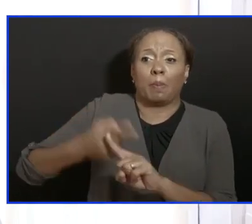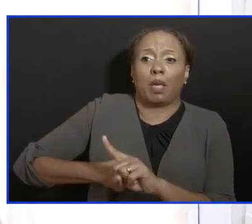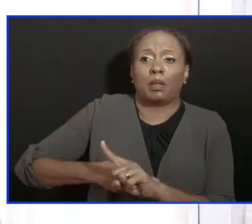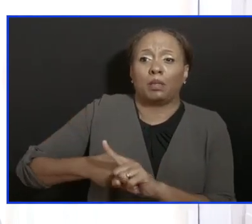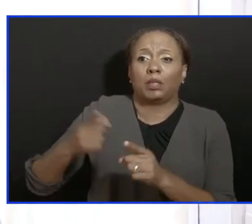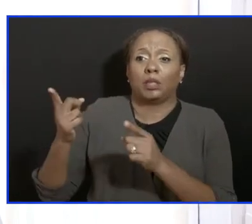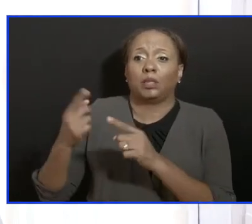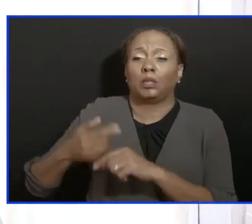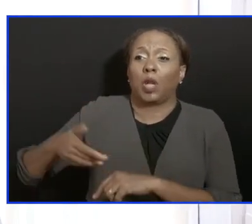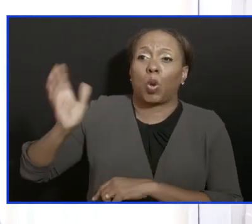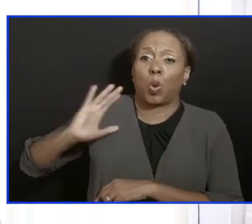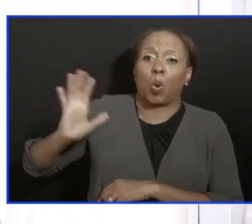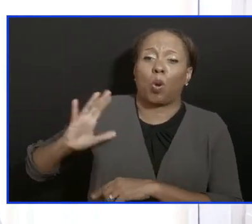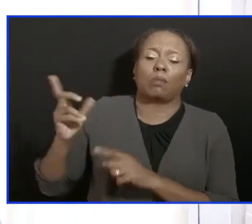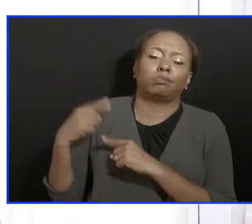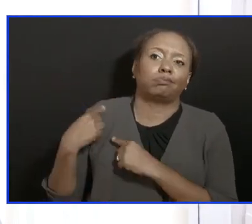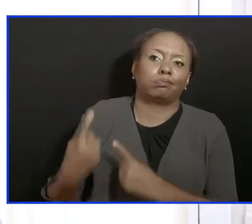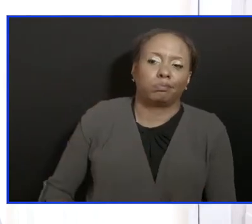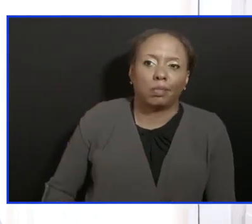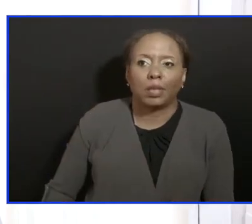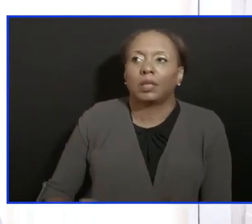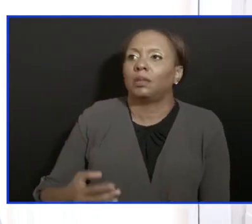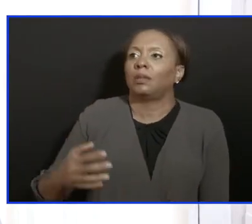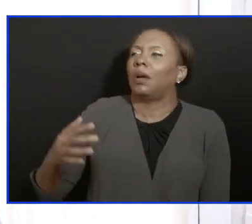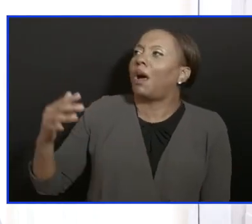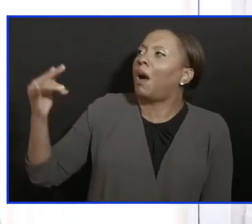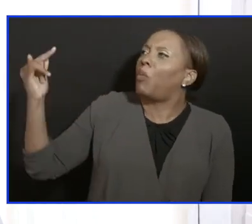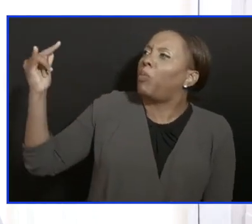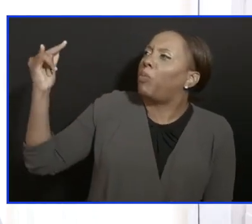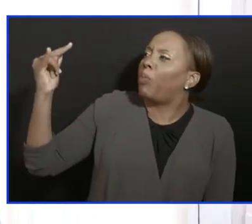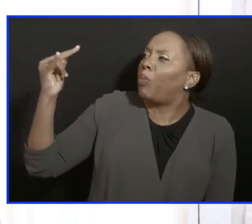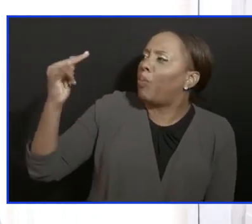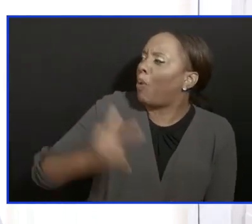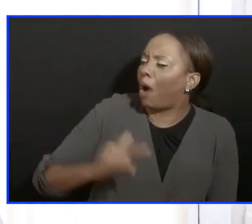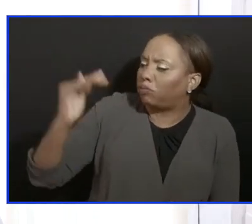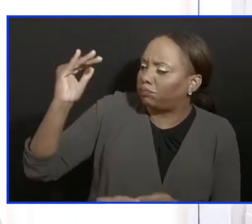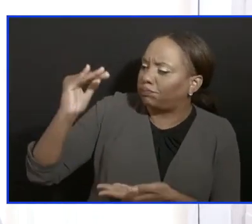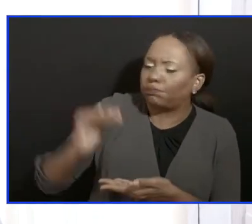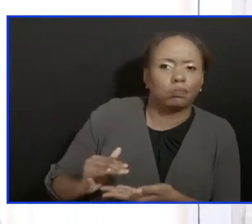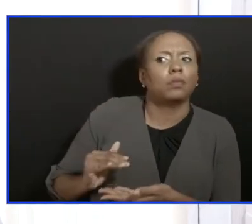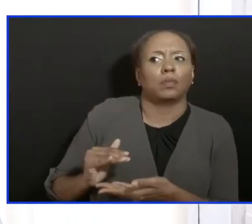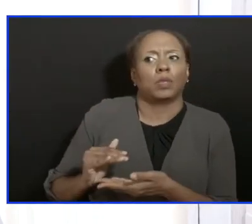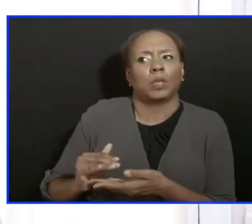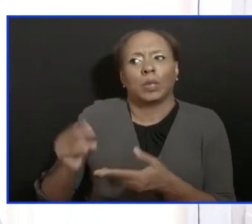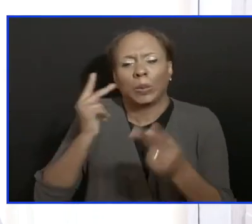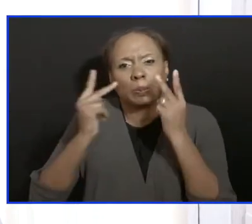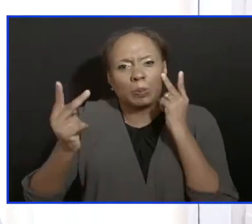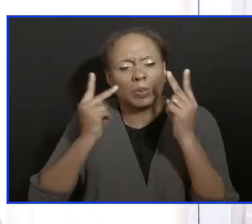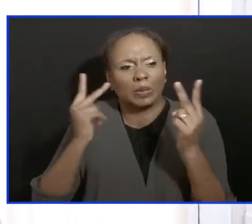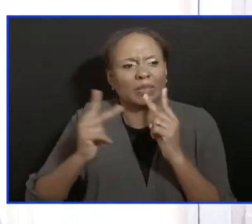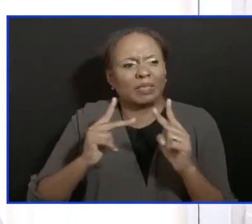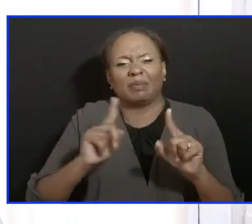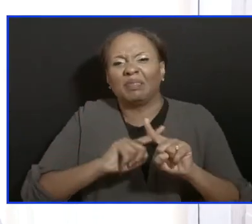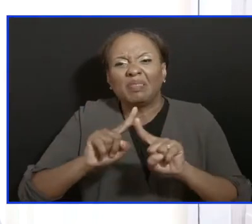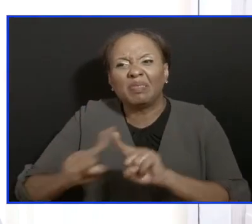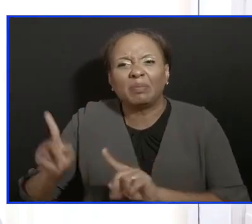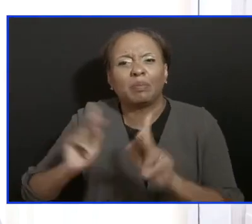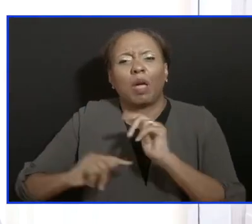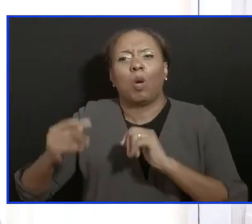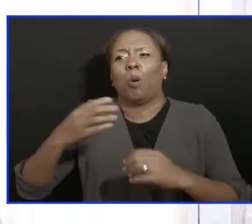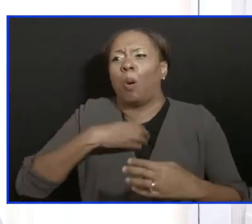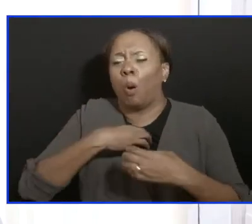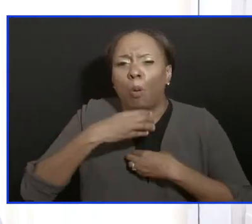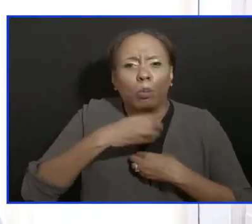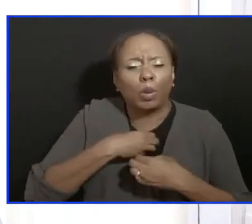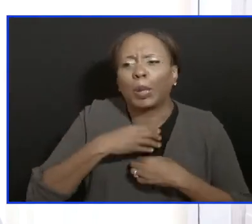We know that it affects us because you're seeing from the farmers to the manufacturers to the retailers complaining that business